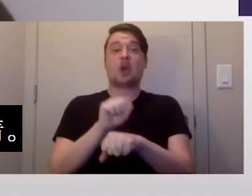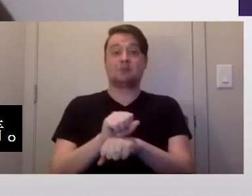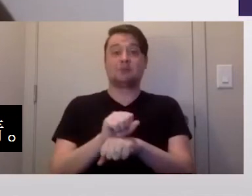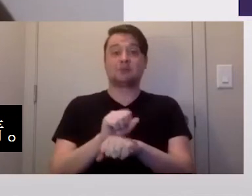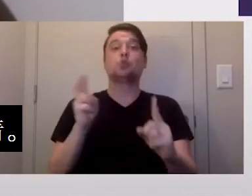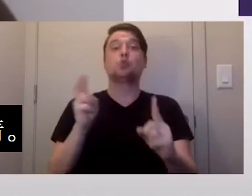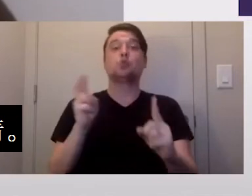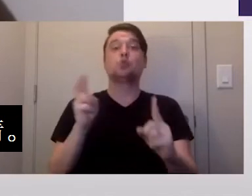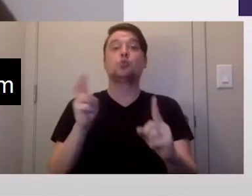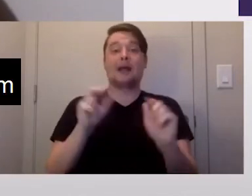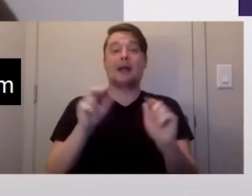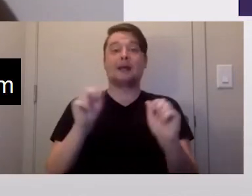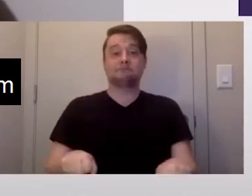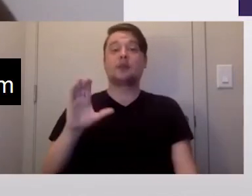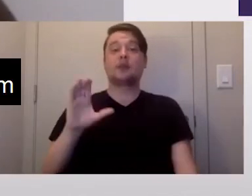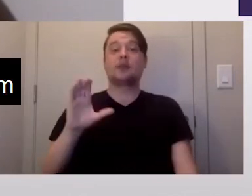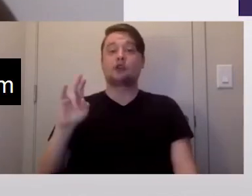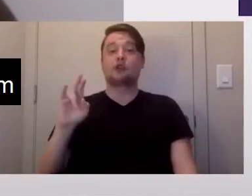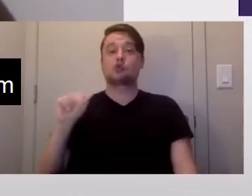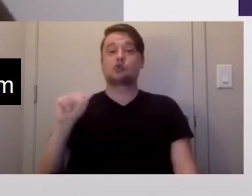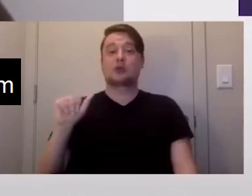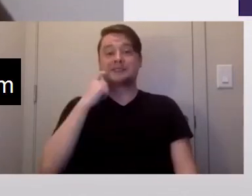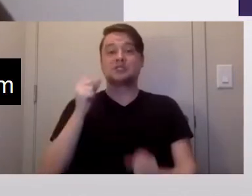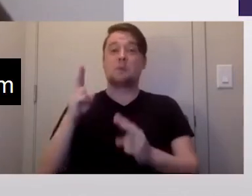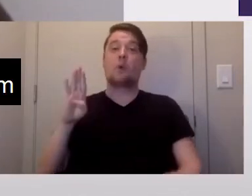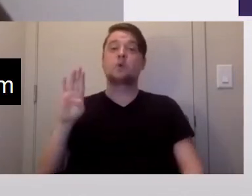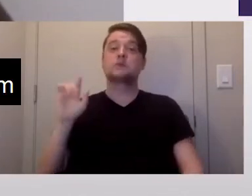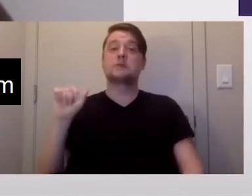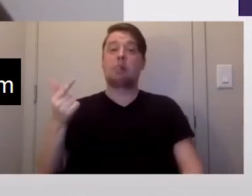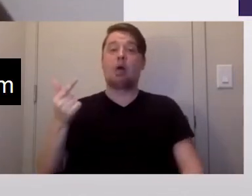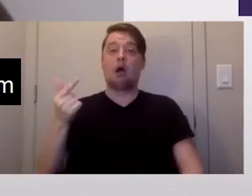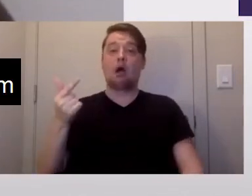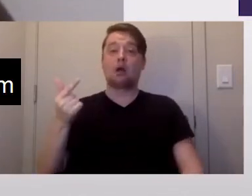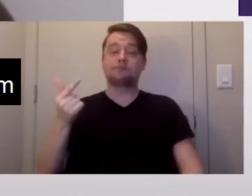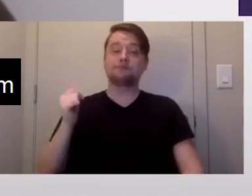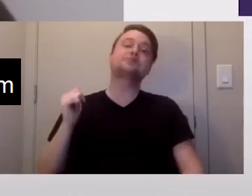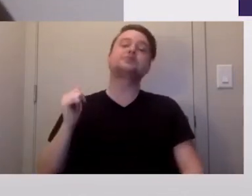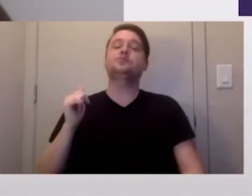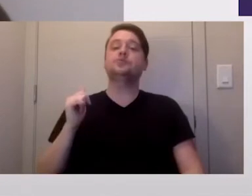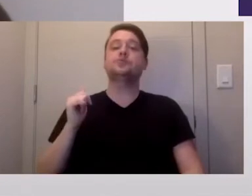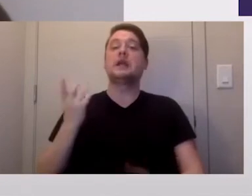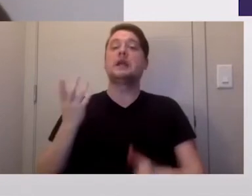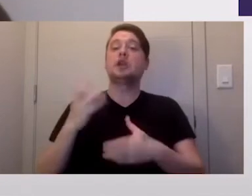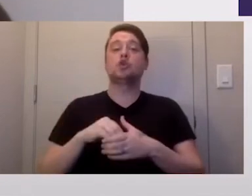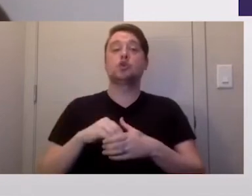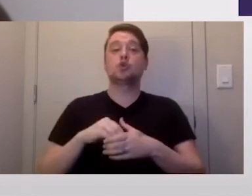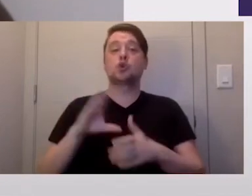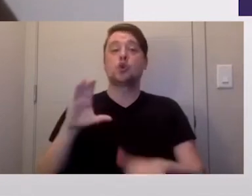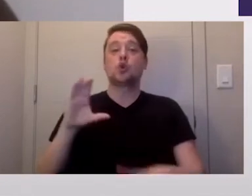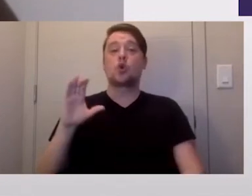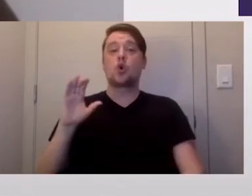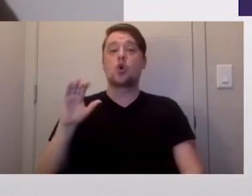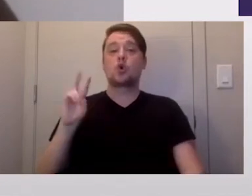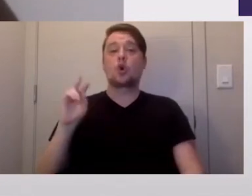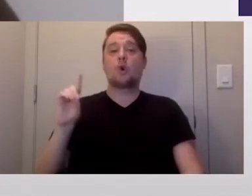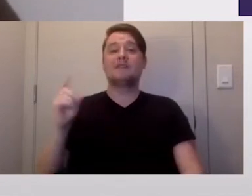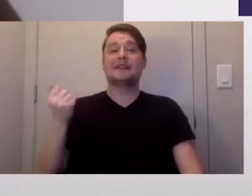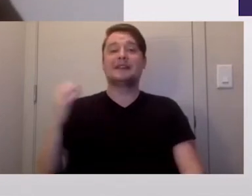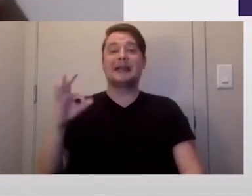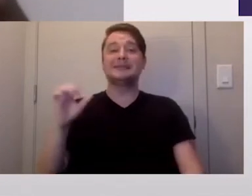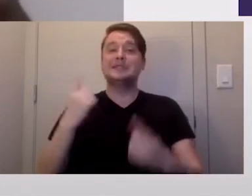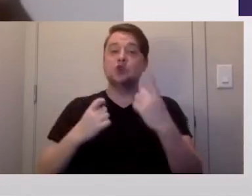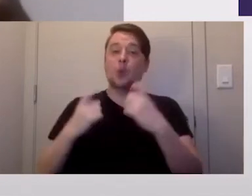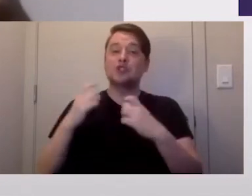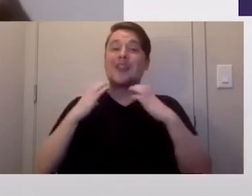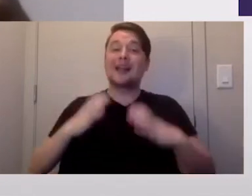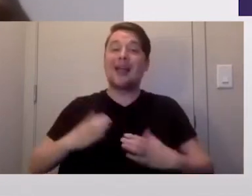Karina also just posted a blog on Karinacare.com that includes COVID-19 questions that a client